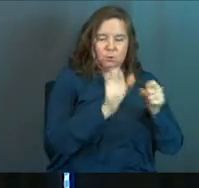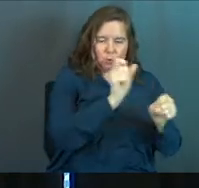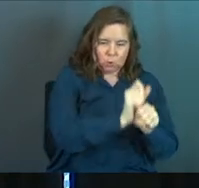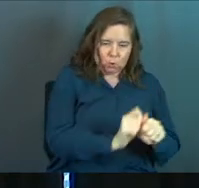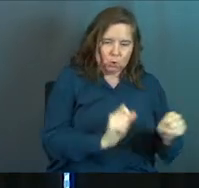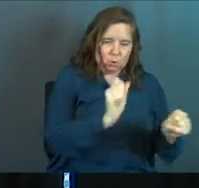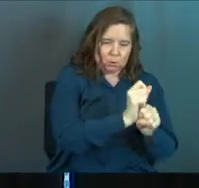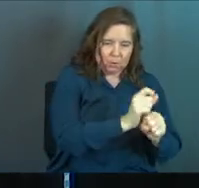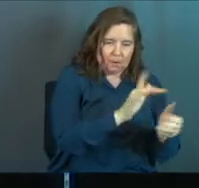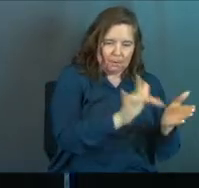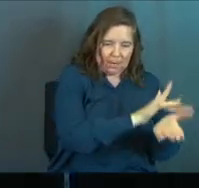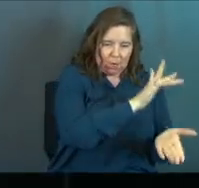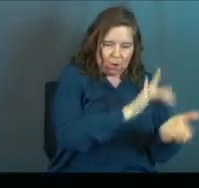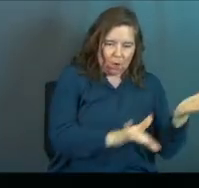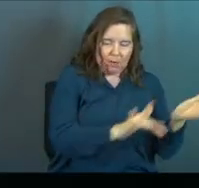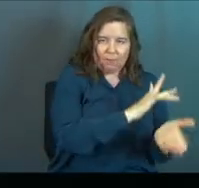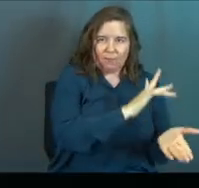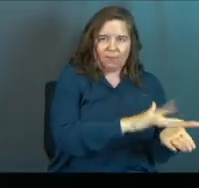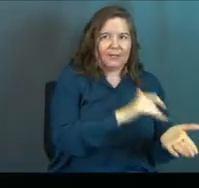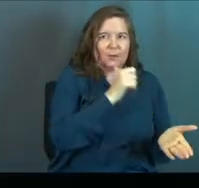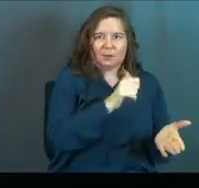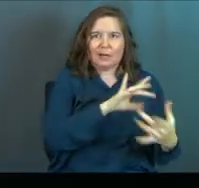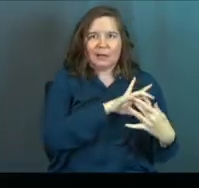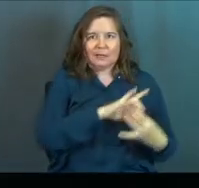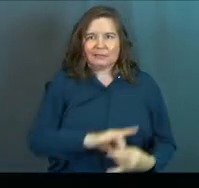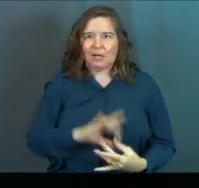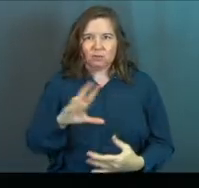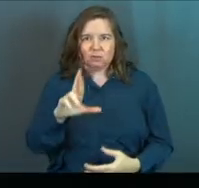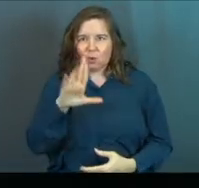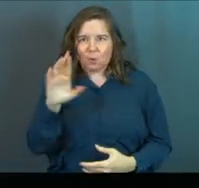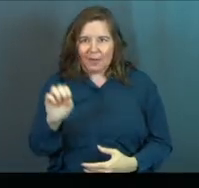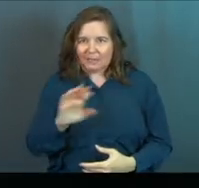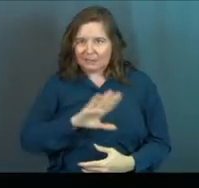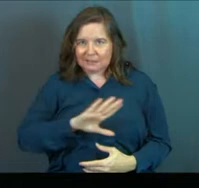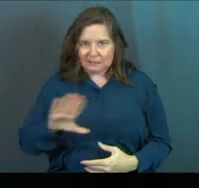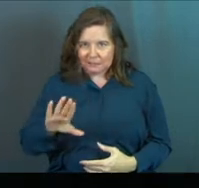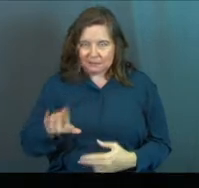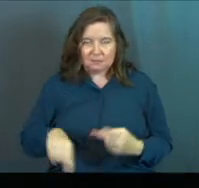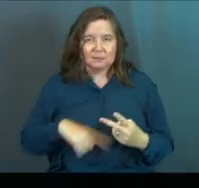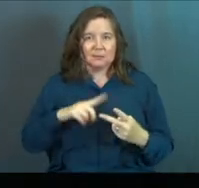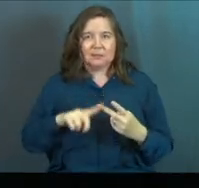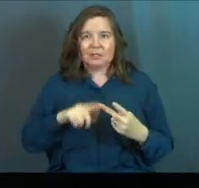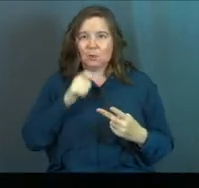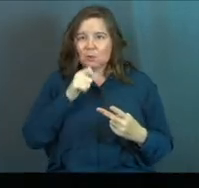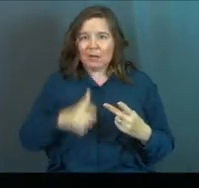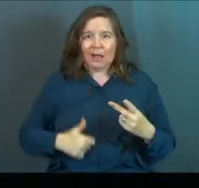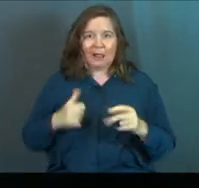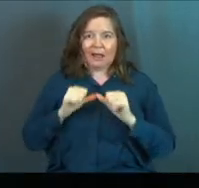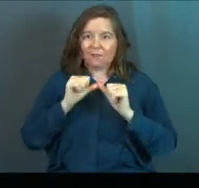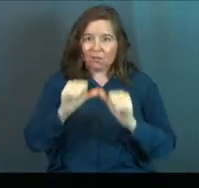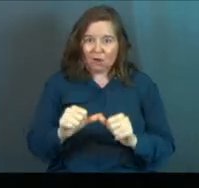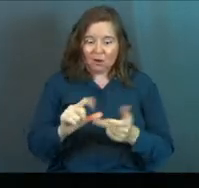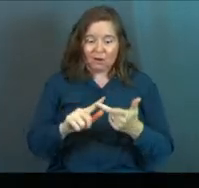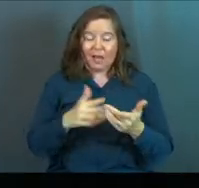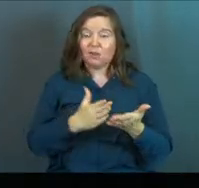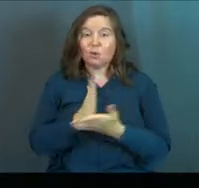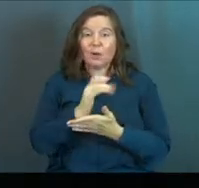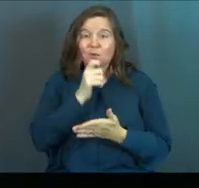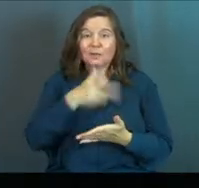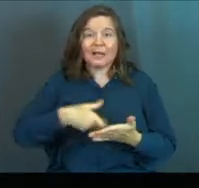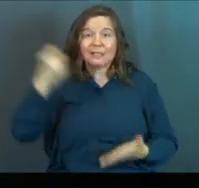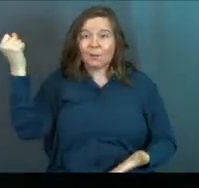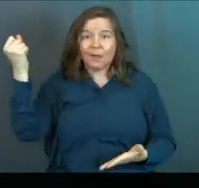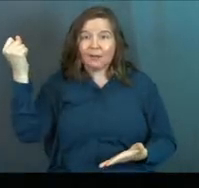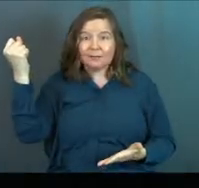you worked to pay off the debt. It was not attached to your race. It was not lifelong. And your rights were not